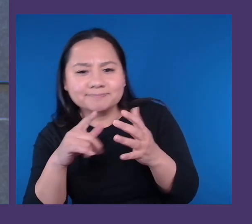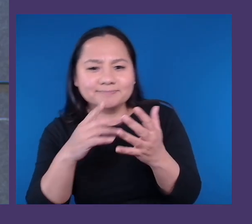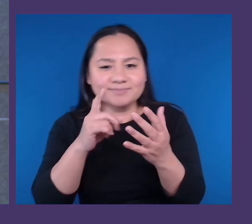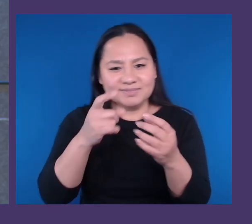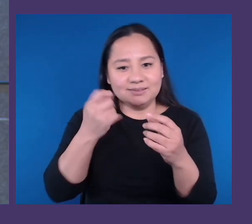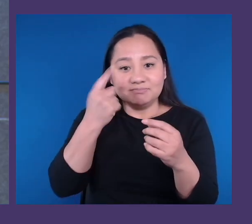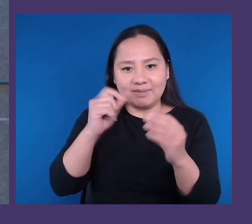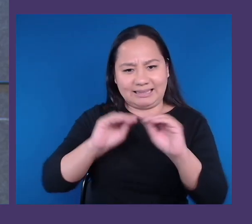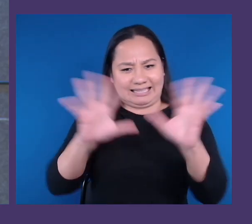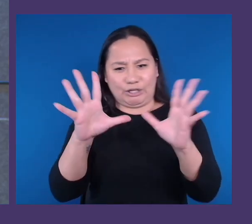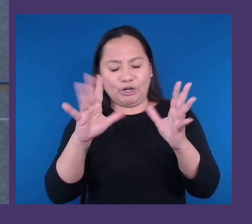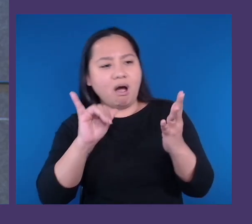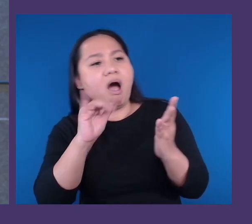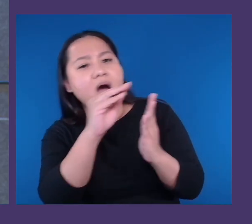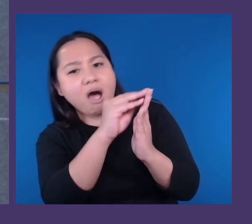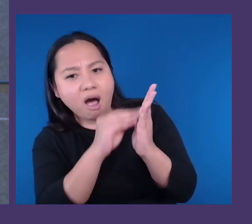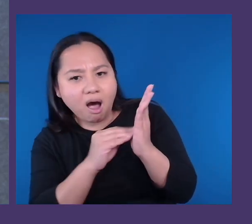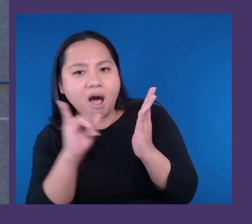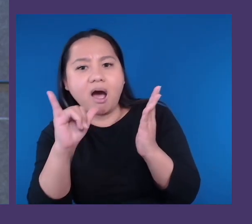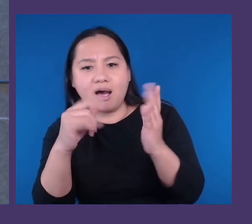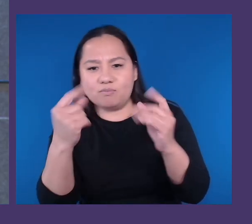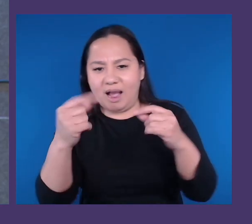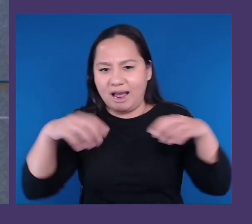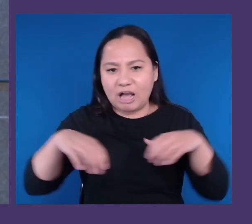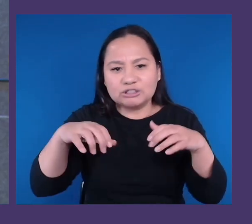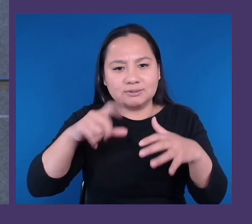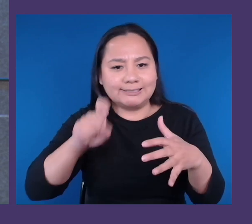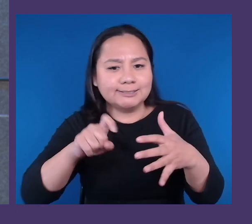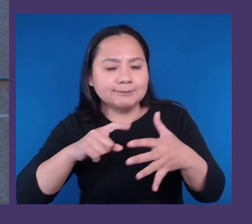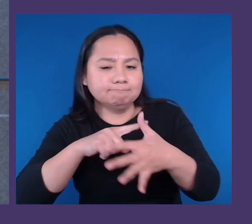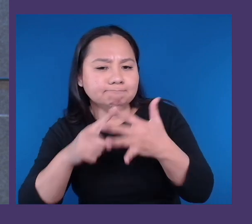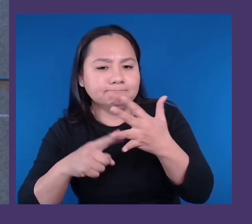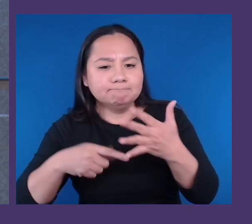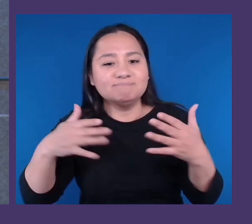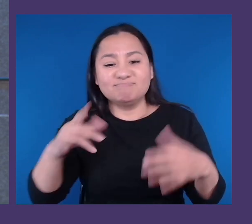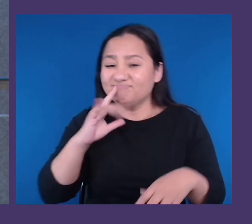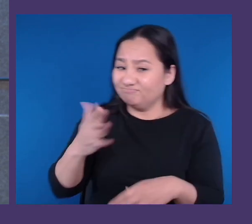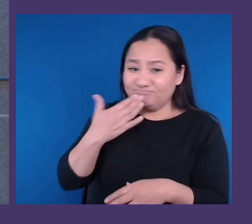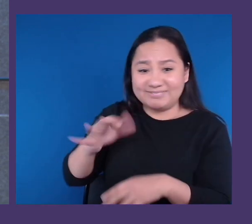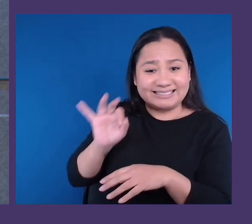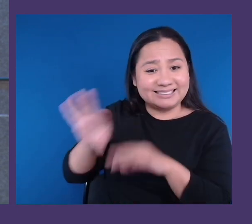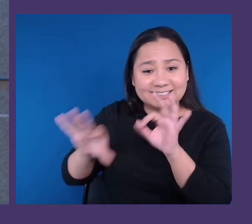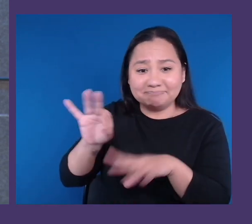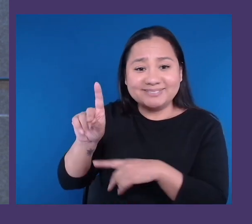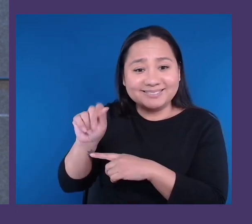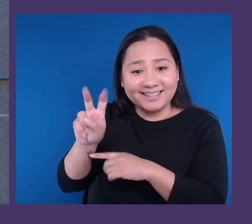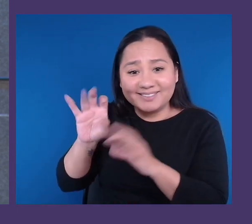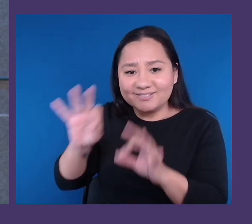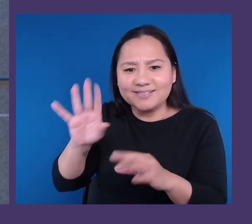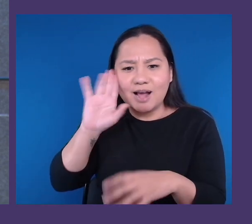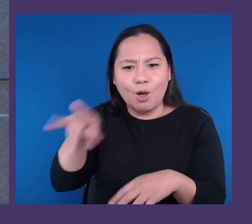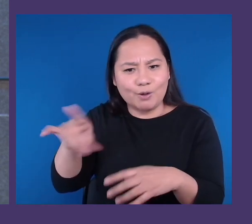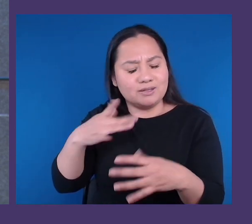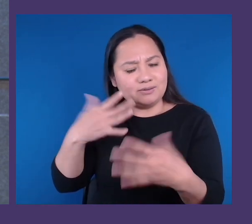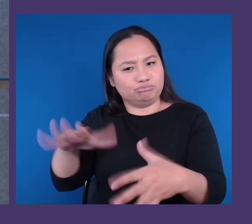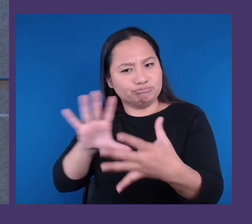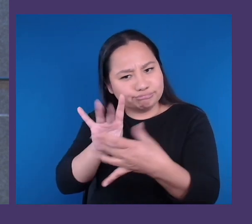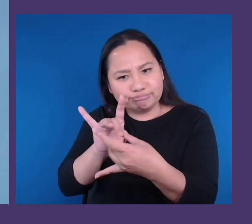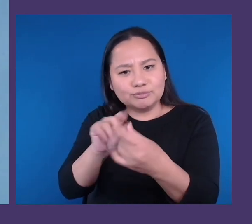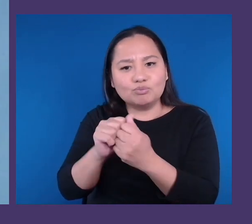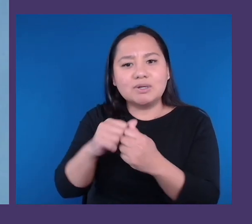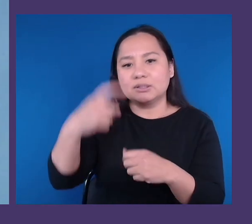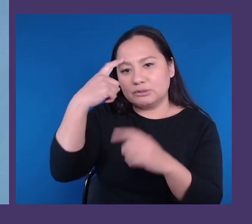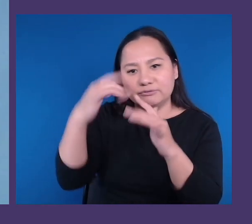you are very deeply connected with the neurodivergent community, and you also work very closely with employers that prioritize